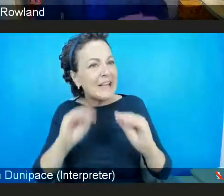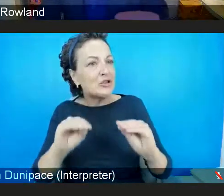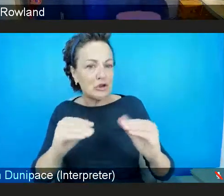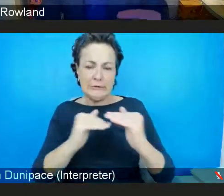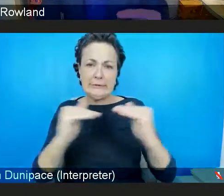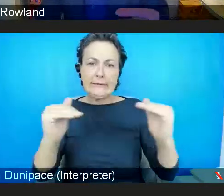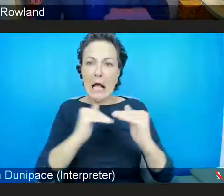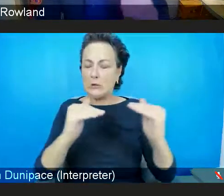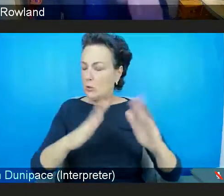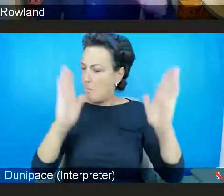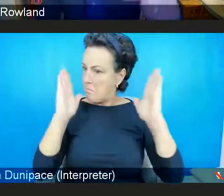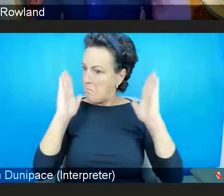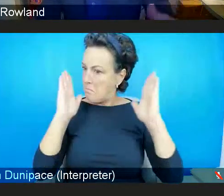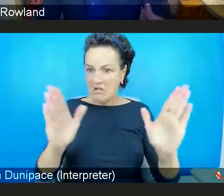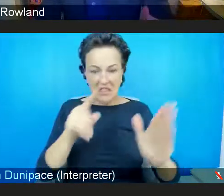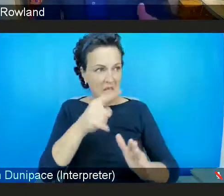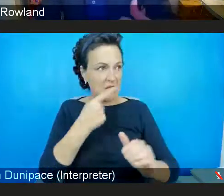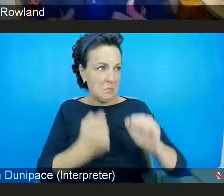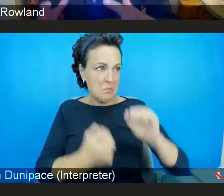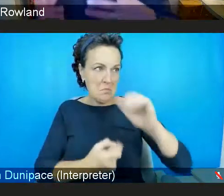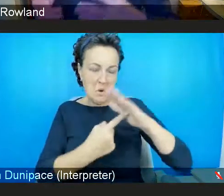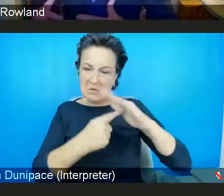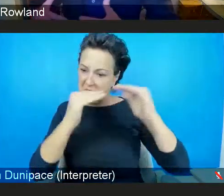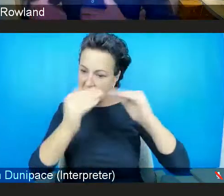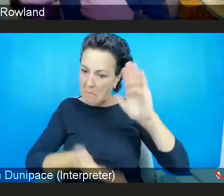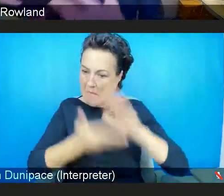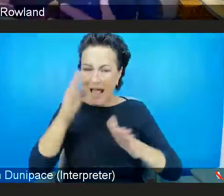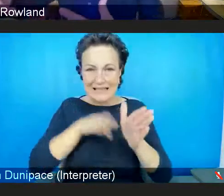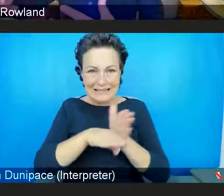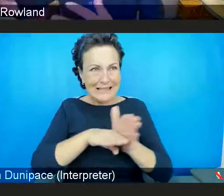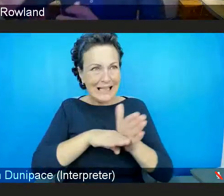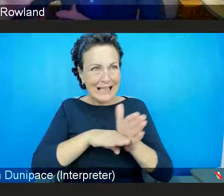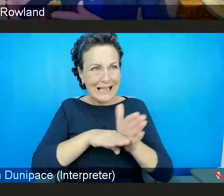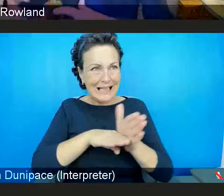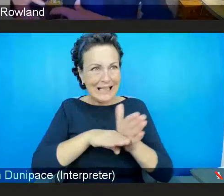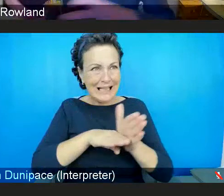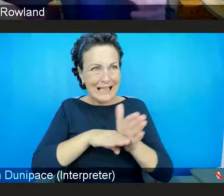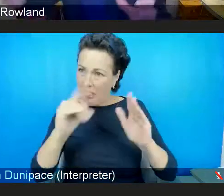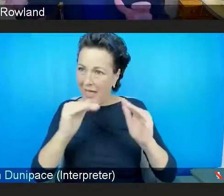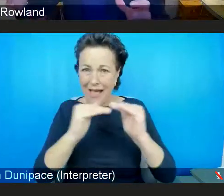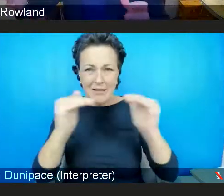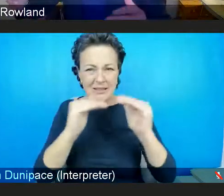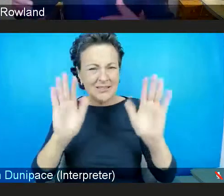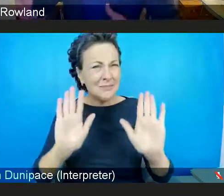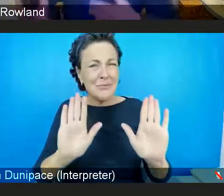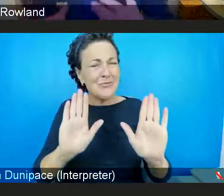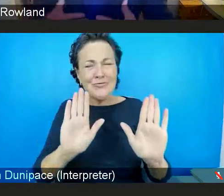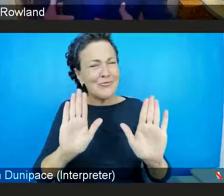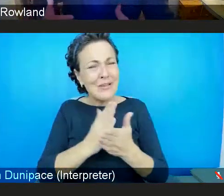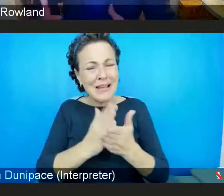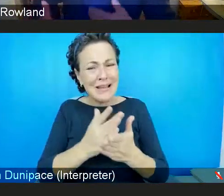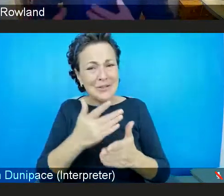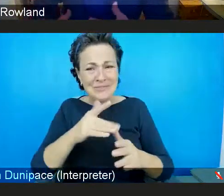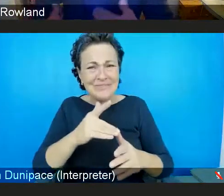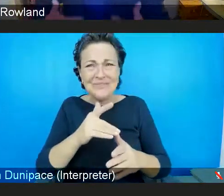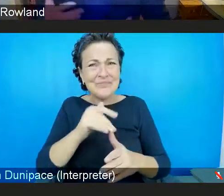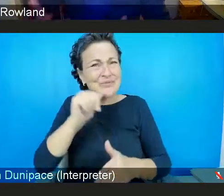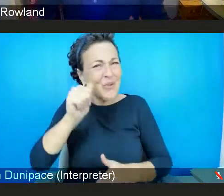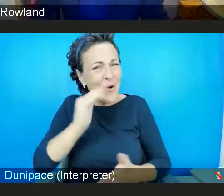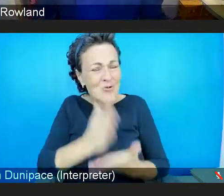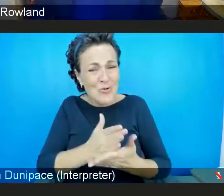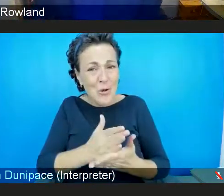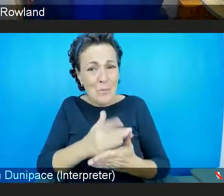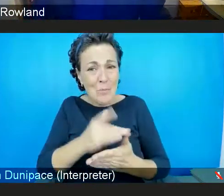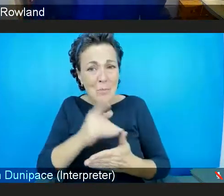was the only thing that mattered. And we used to think that actually kids coming out of school without a really strong understanding of emotional literacy